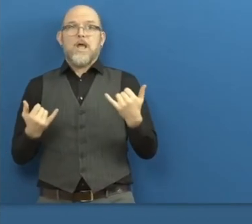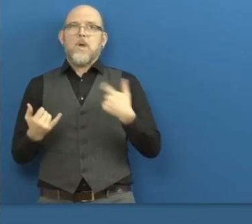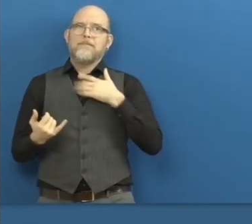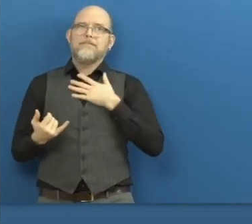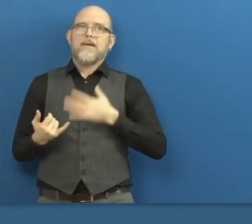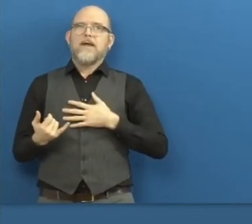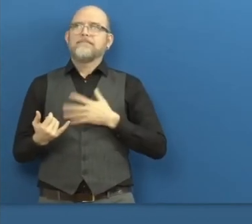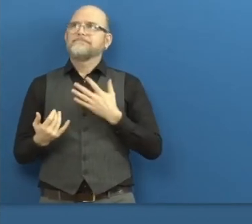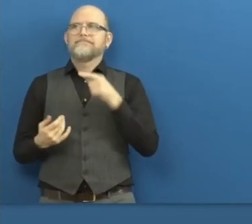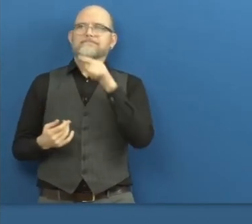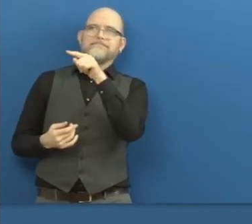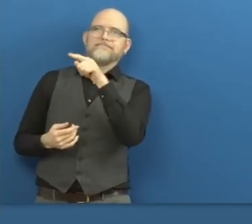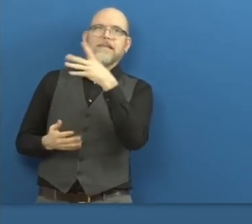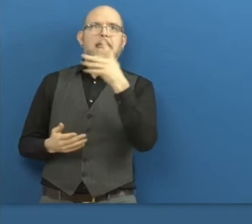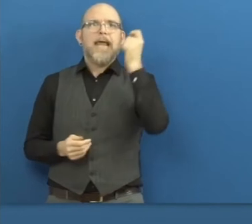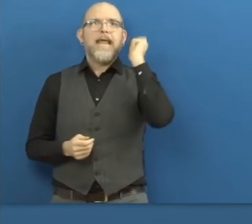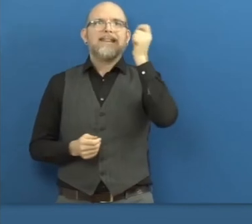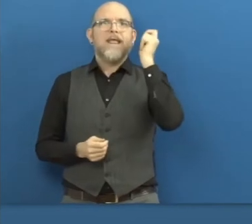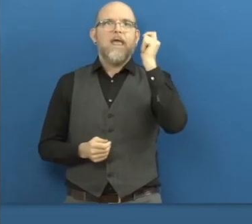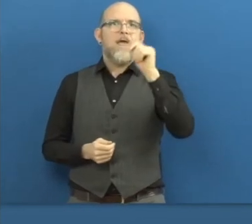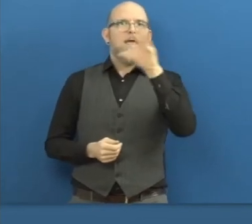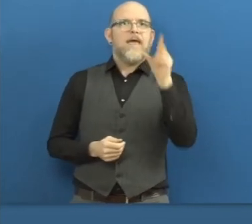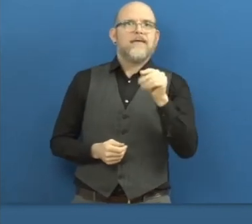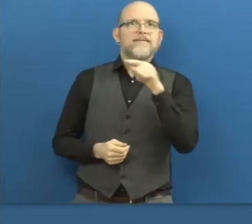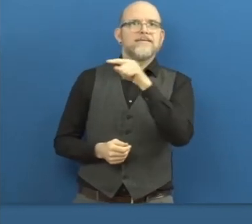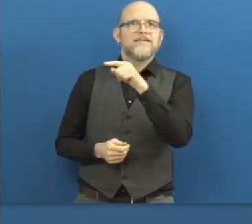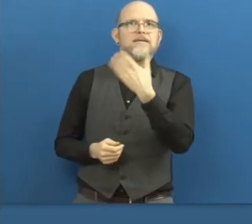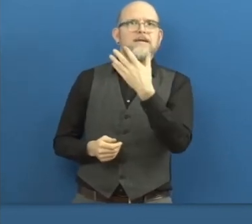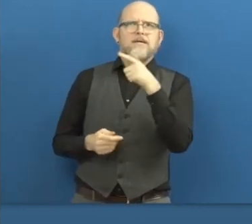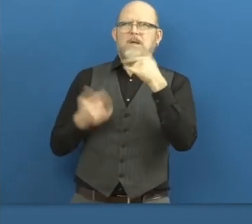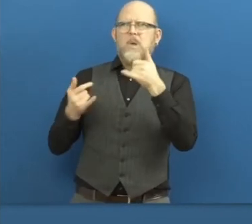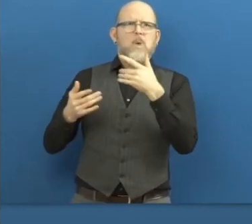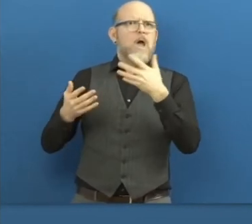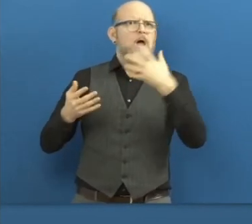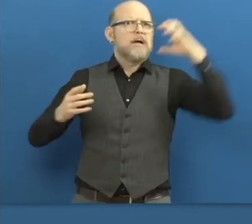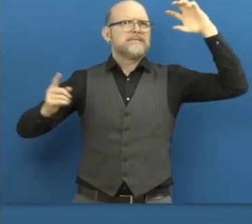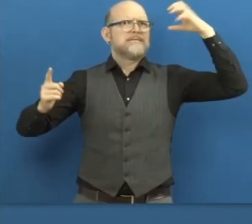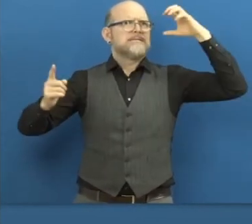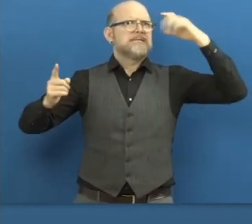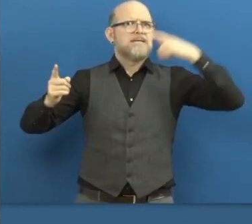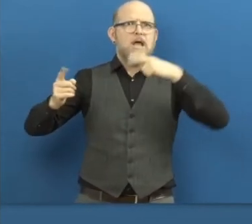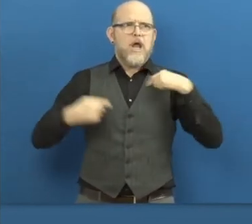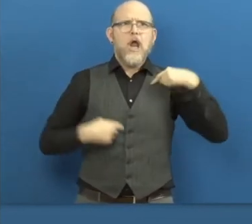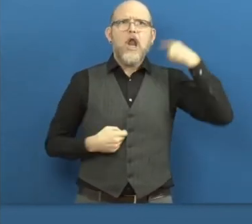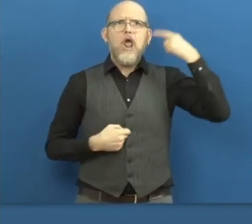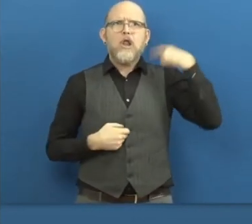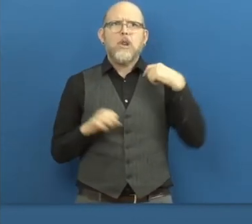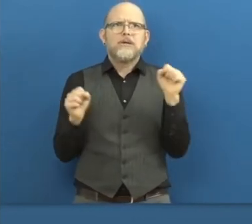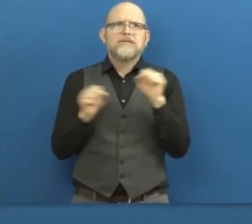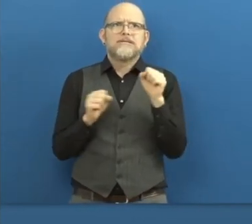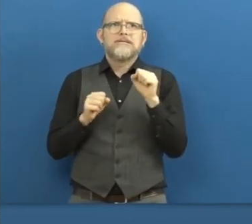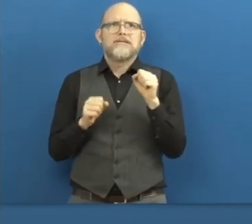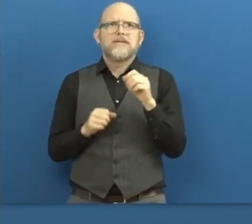where I'm sure it's a lot warmer than it is here in London. Makina, can you tell us a bit about Riziki Source?